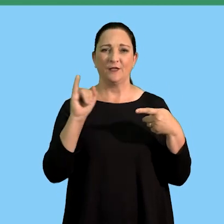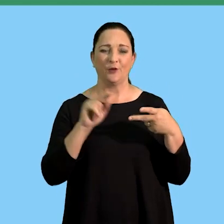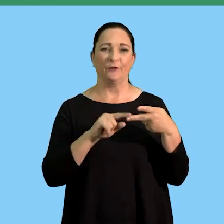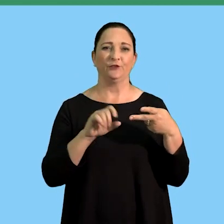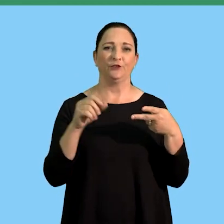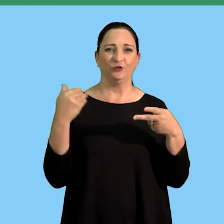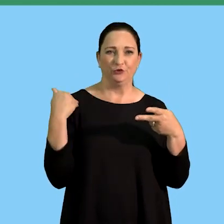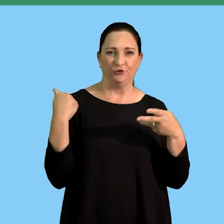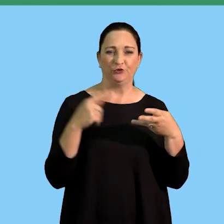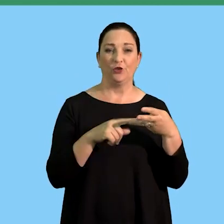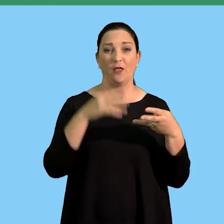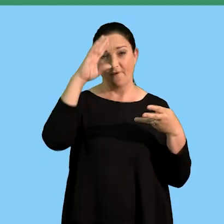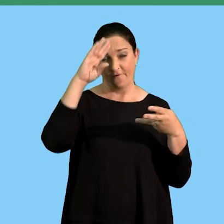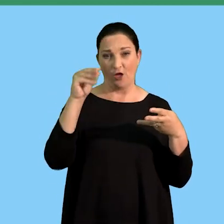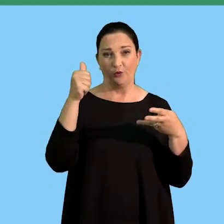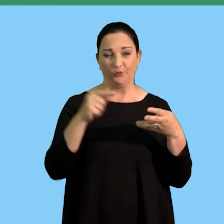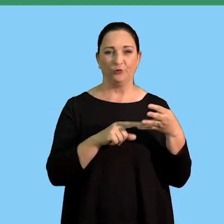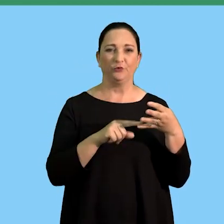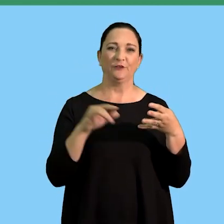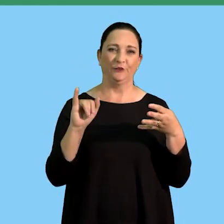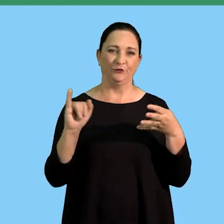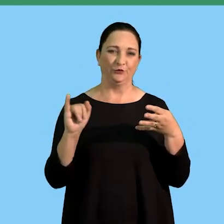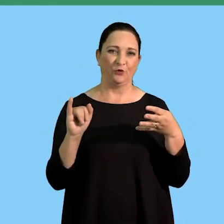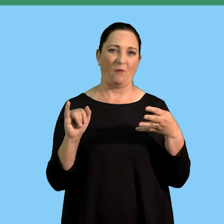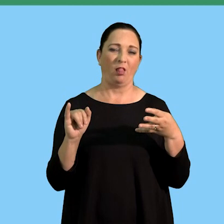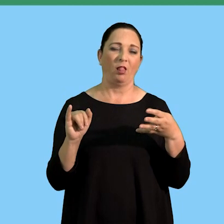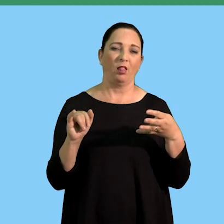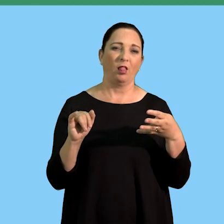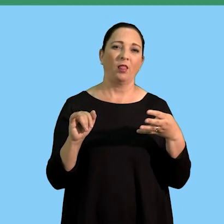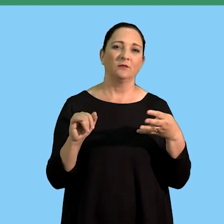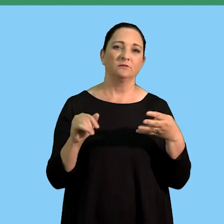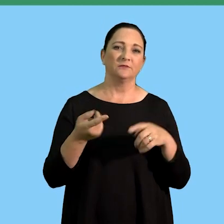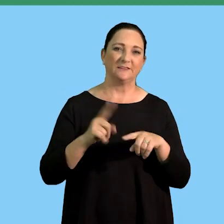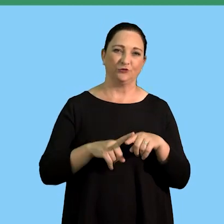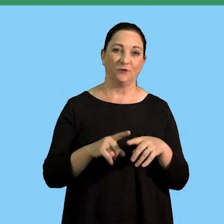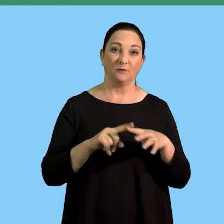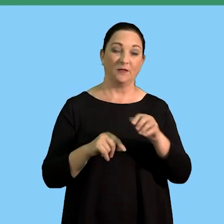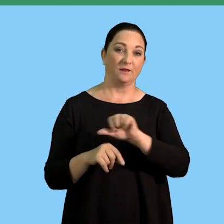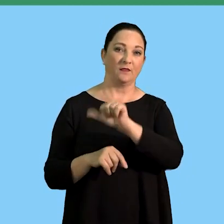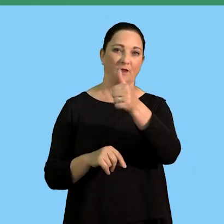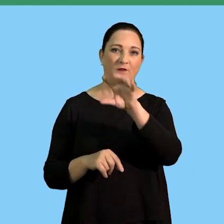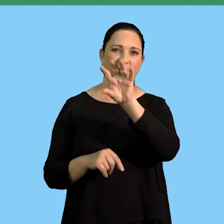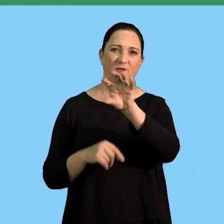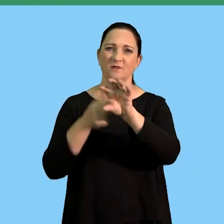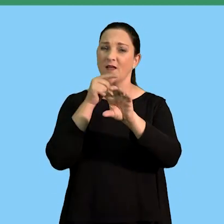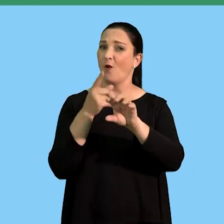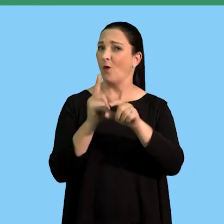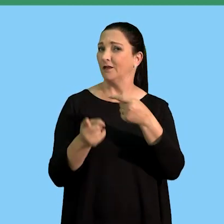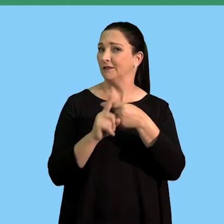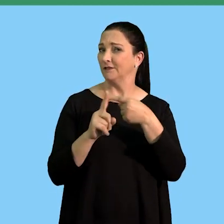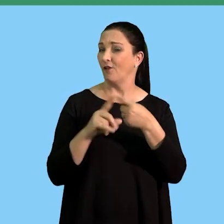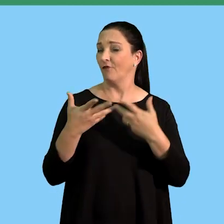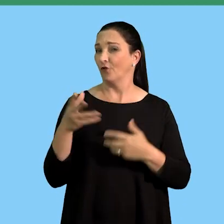security at most good faith and insurable interest then we looked into the advantages of insurance to say what are the